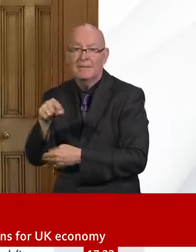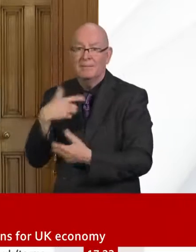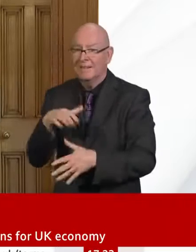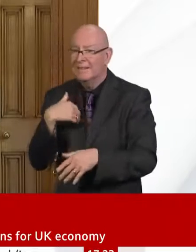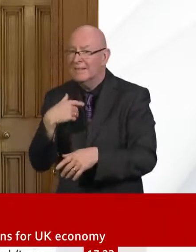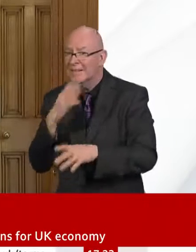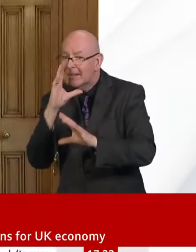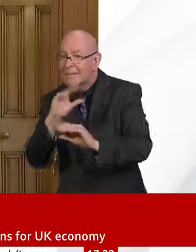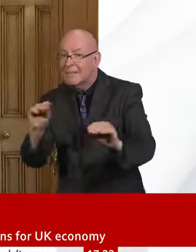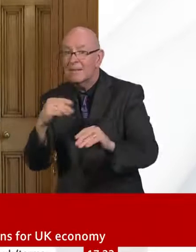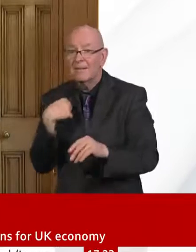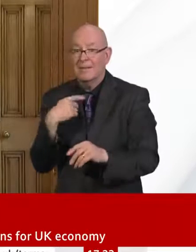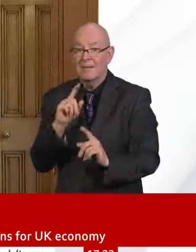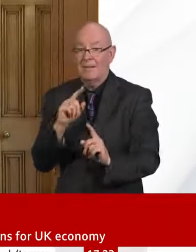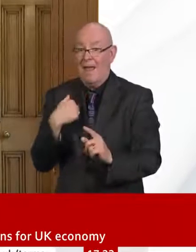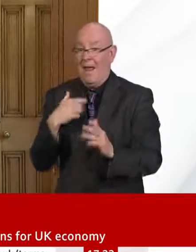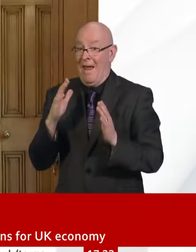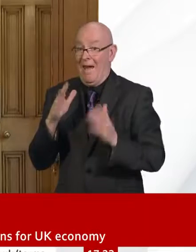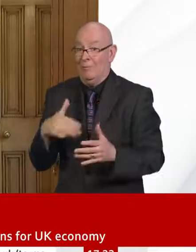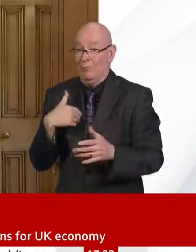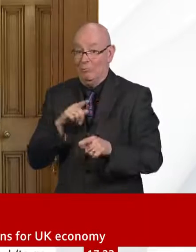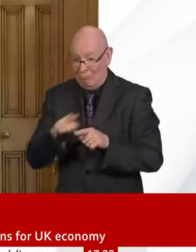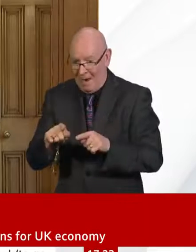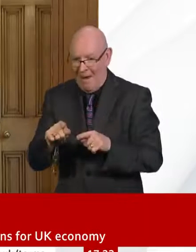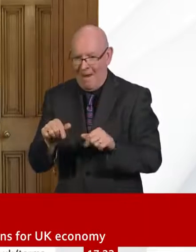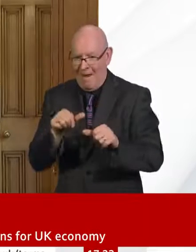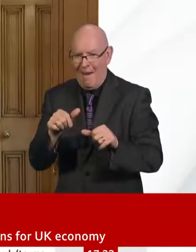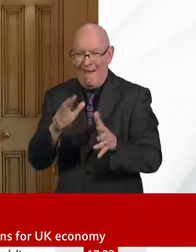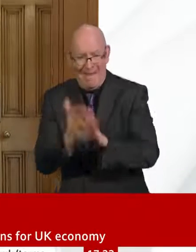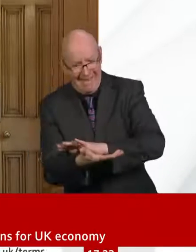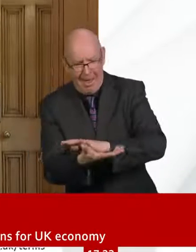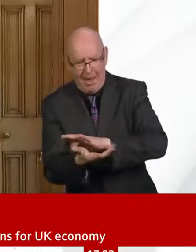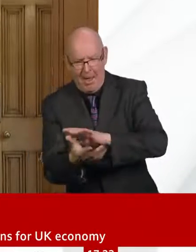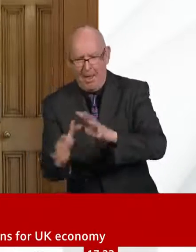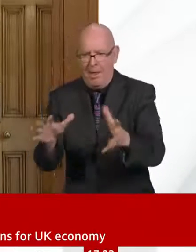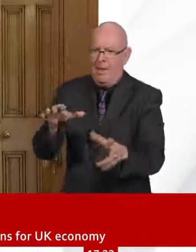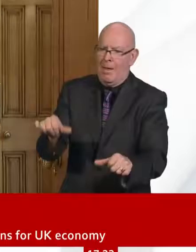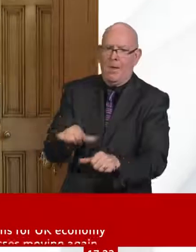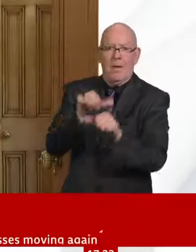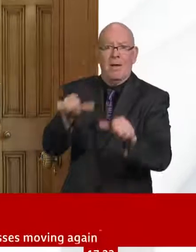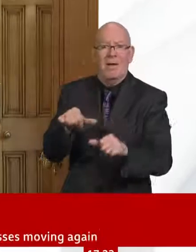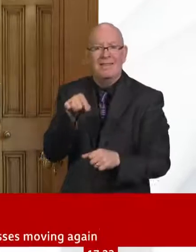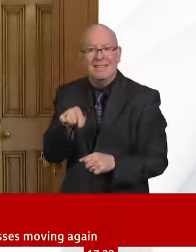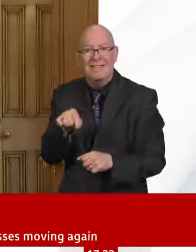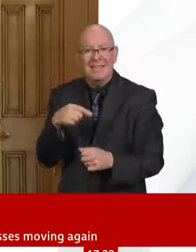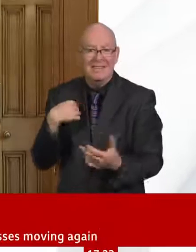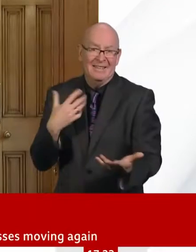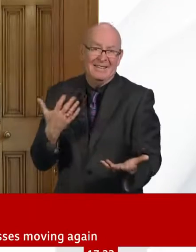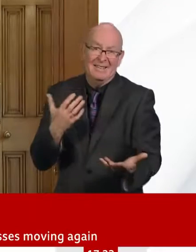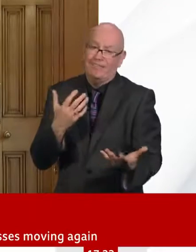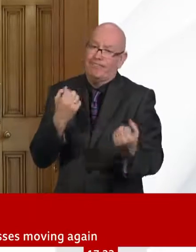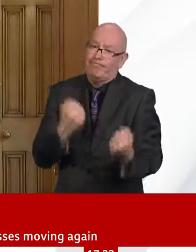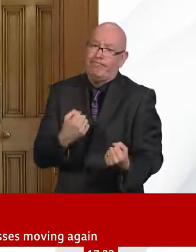of how we get back to normal here, right? You know, we are all in this together, as we face this public health crisis, it's a collective national effort.